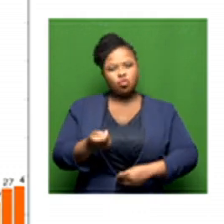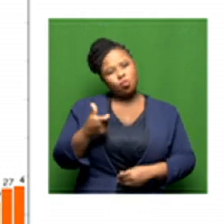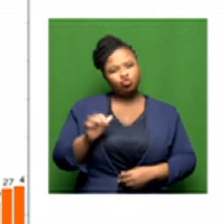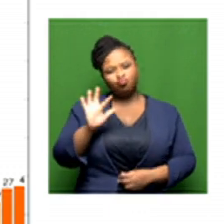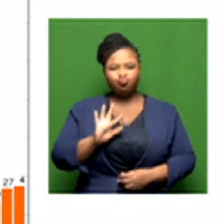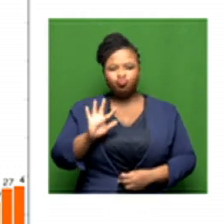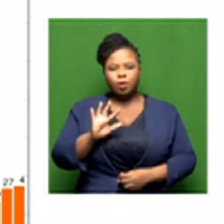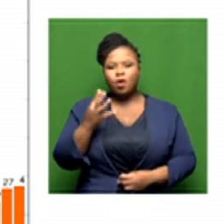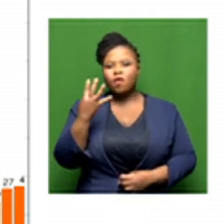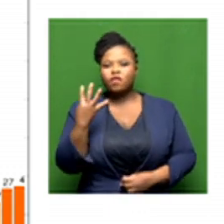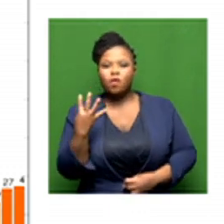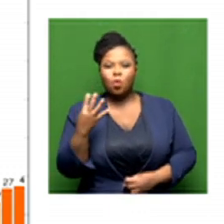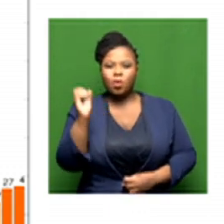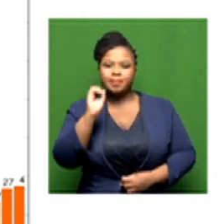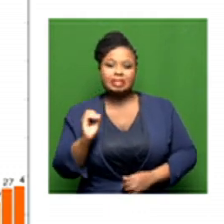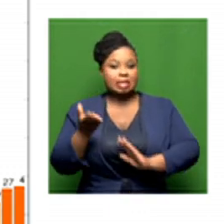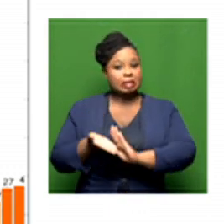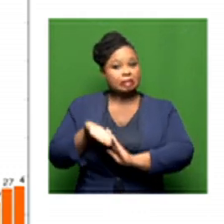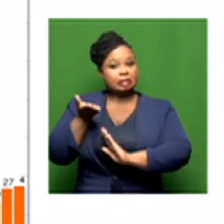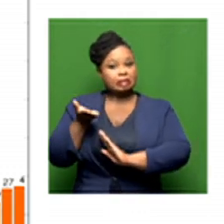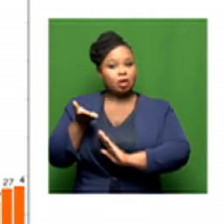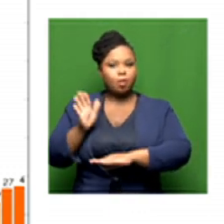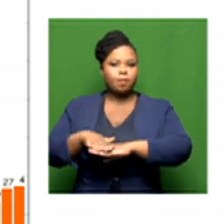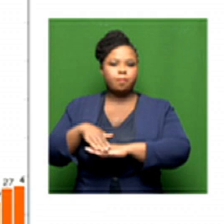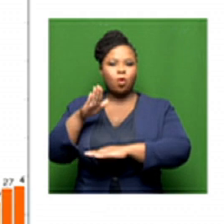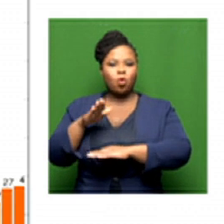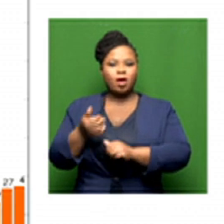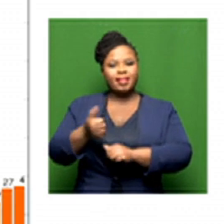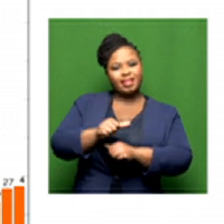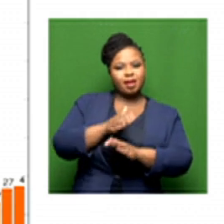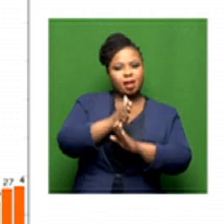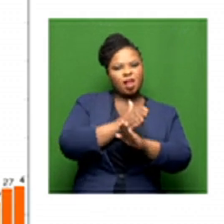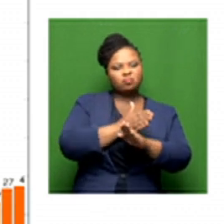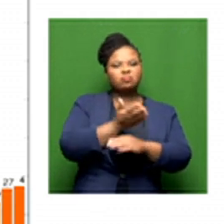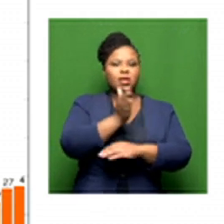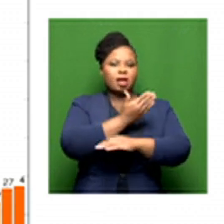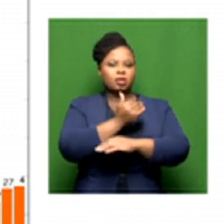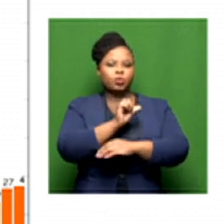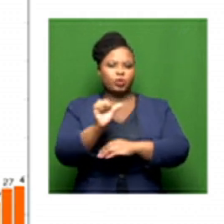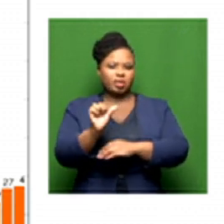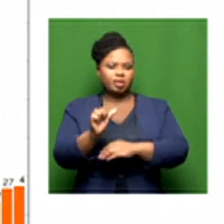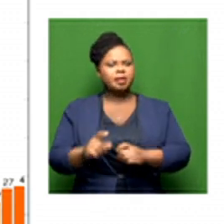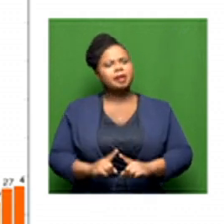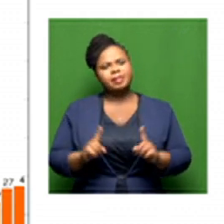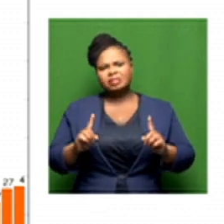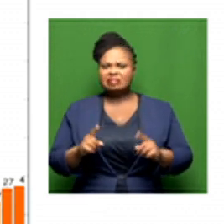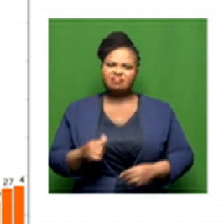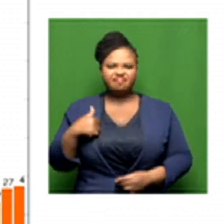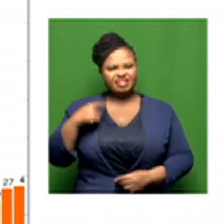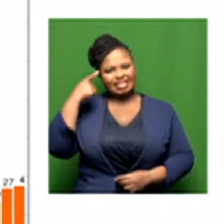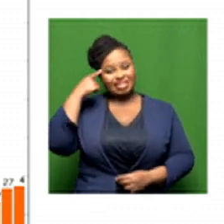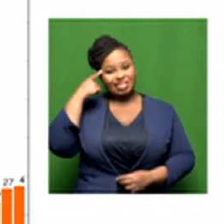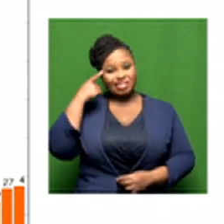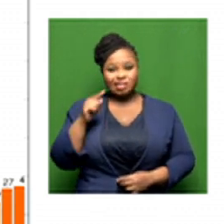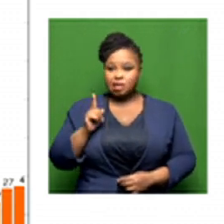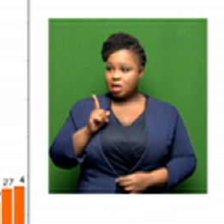increase compared to a week ago. So not too different compared to last week. But I think the